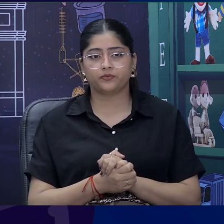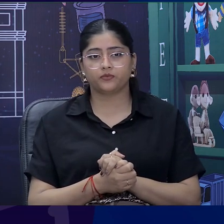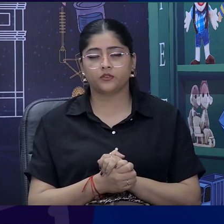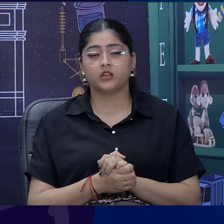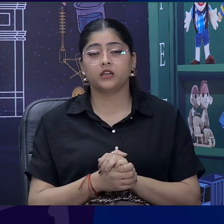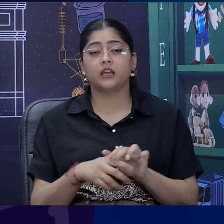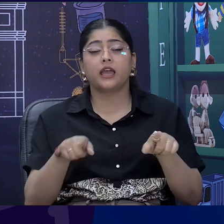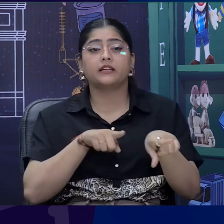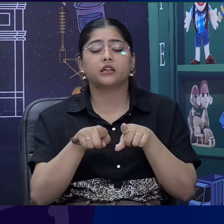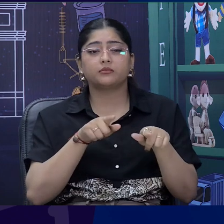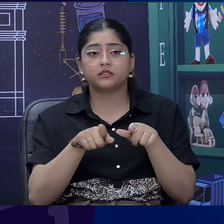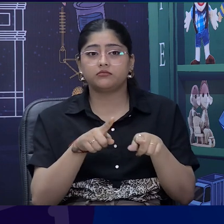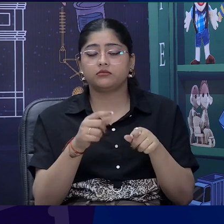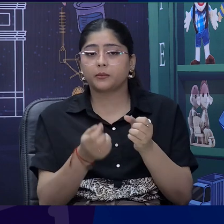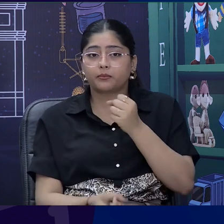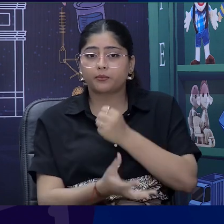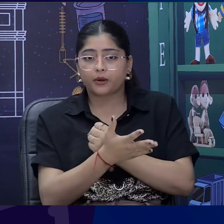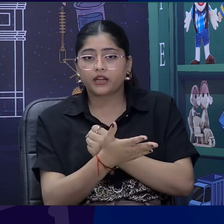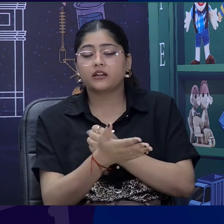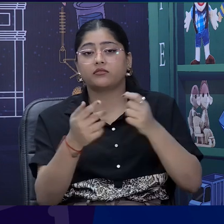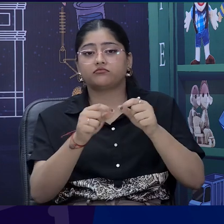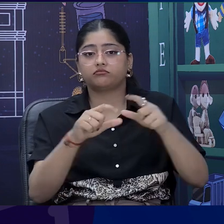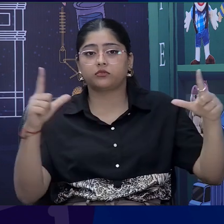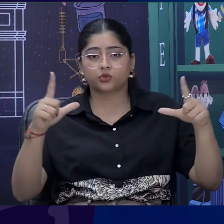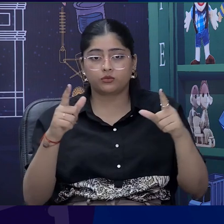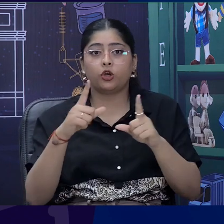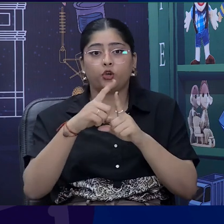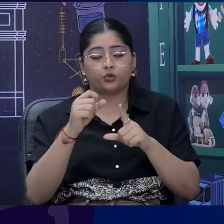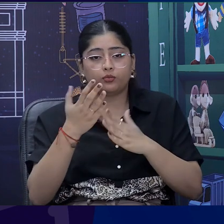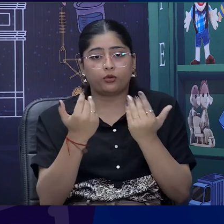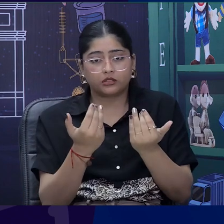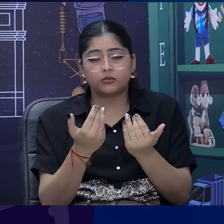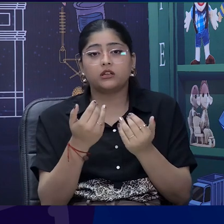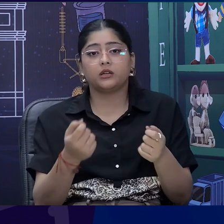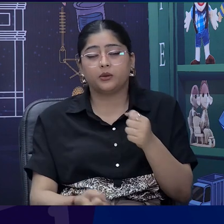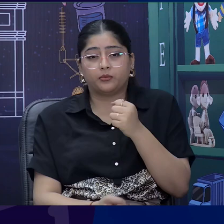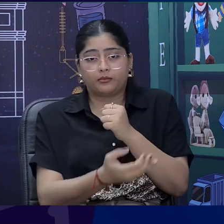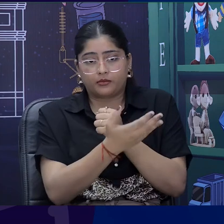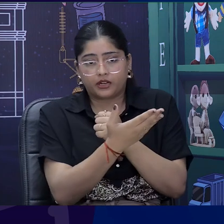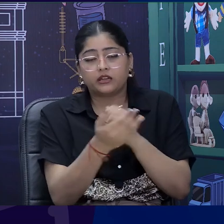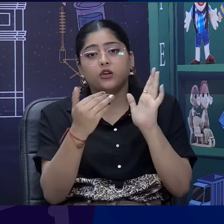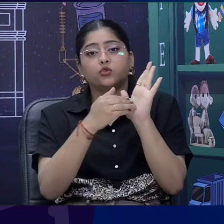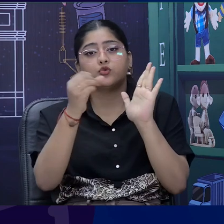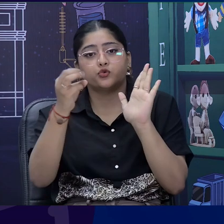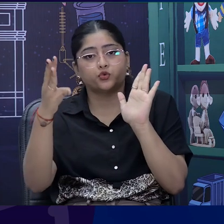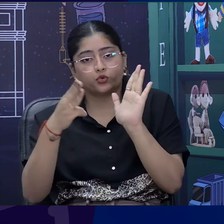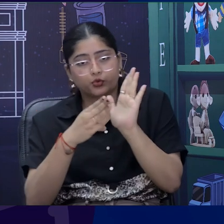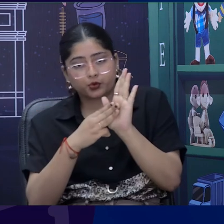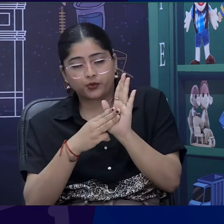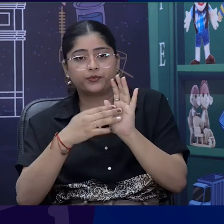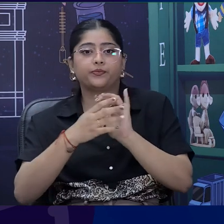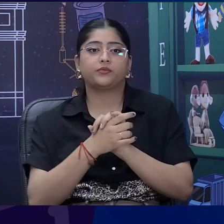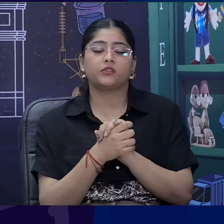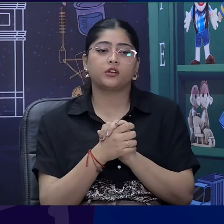accessible for children having specific learning disabilities and also for children having low vision. Right. And then